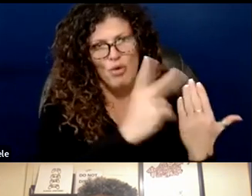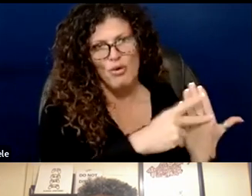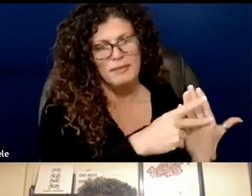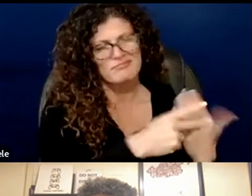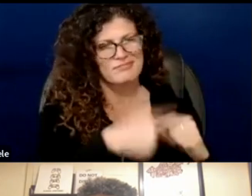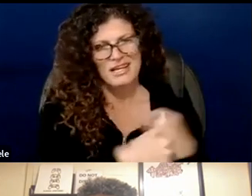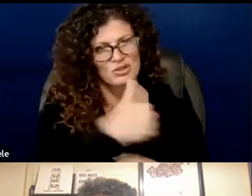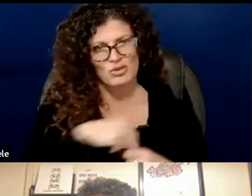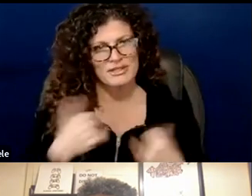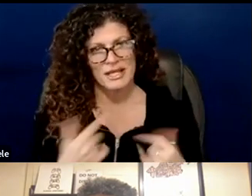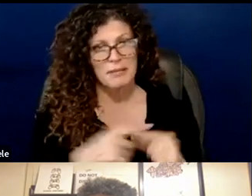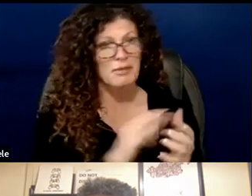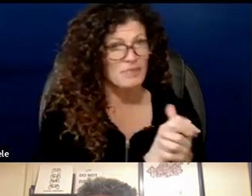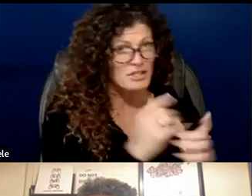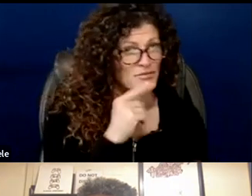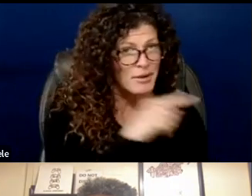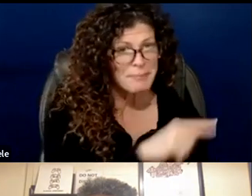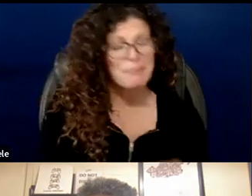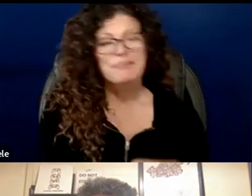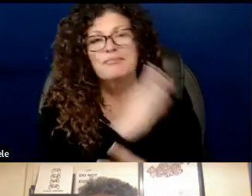not be with us, but congratulations to him